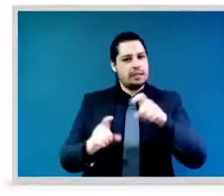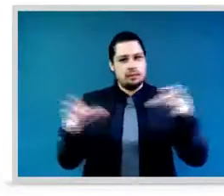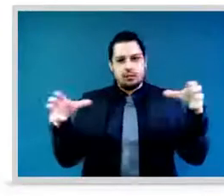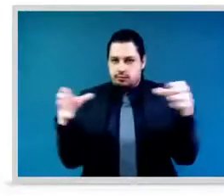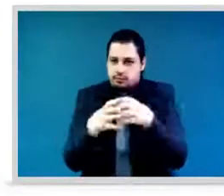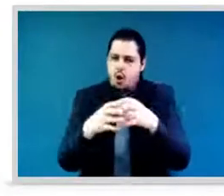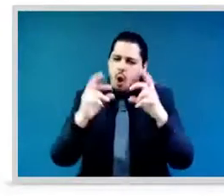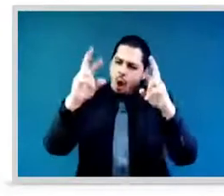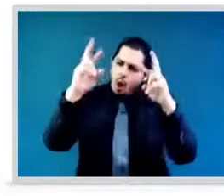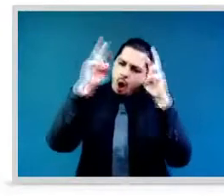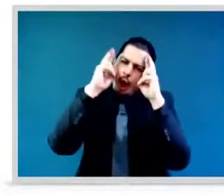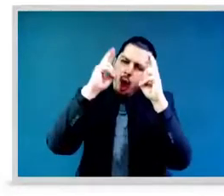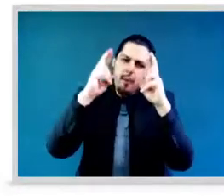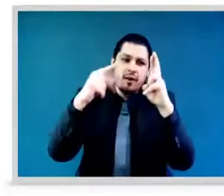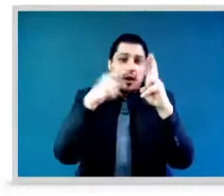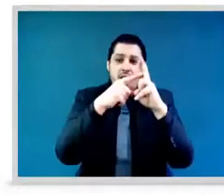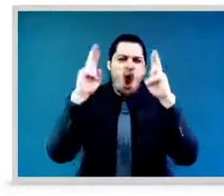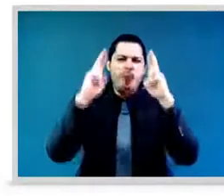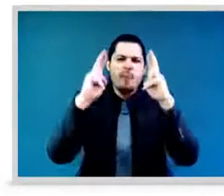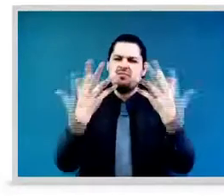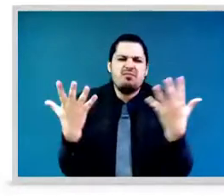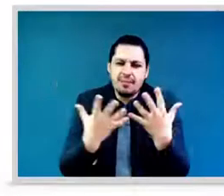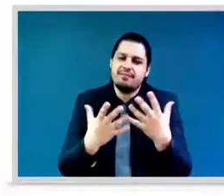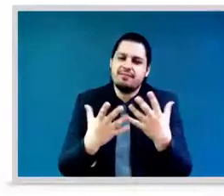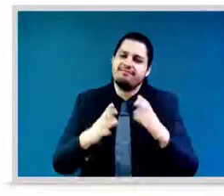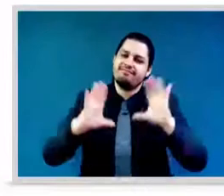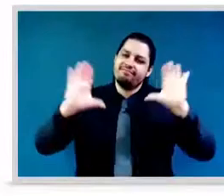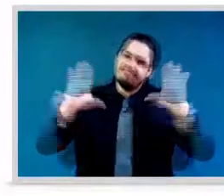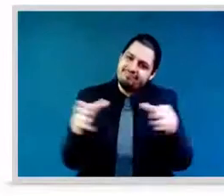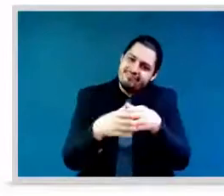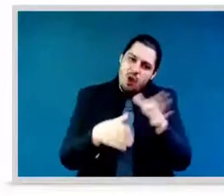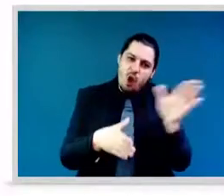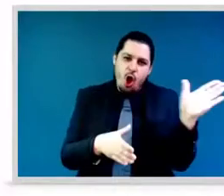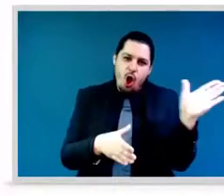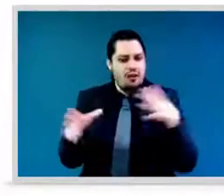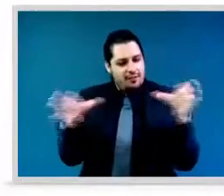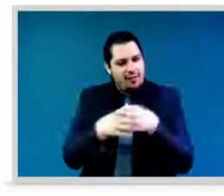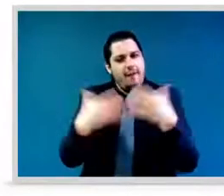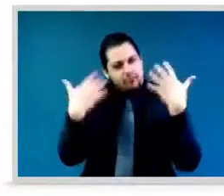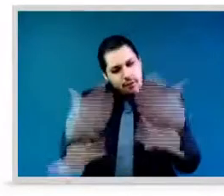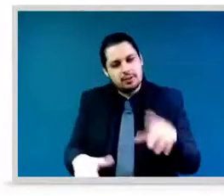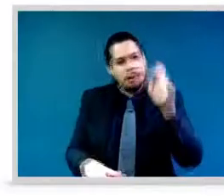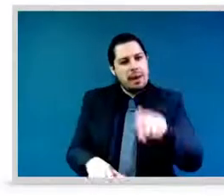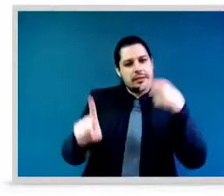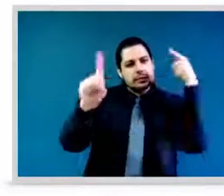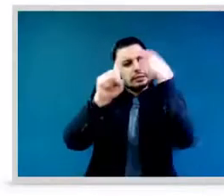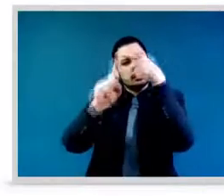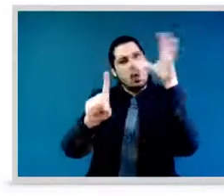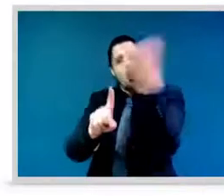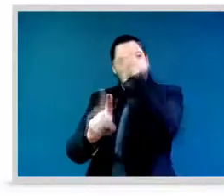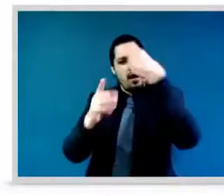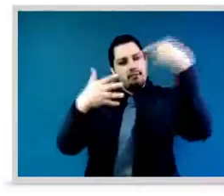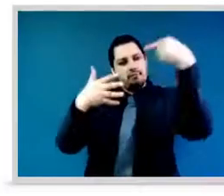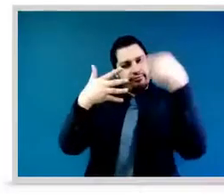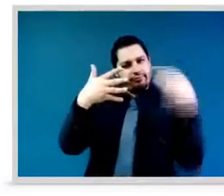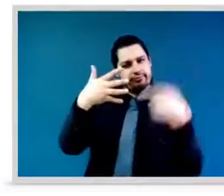becomes meaningful when it is acted upon and action coalitions are there to make sure that the hope